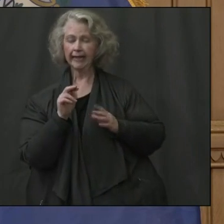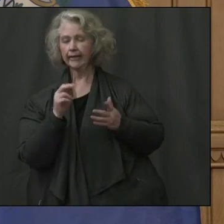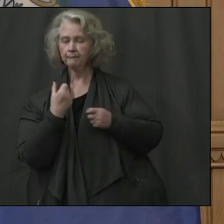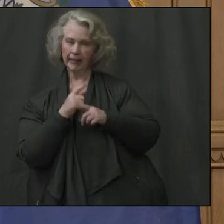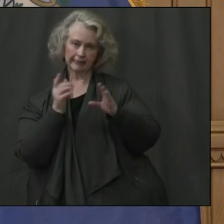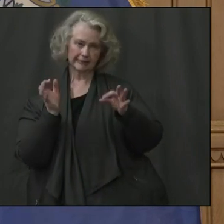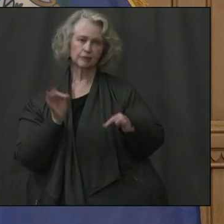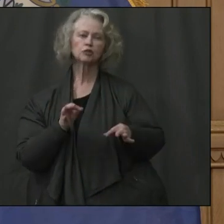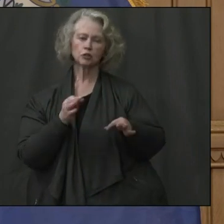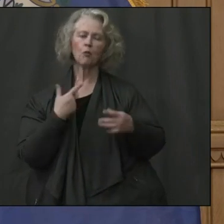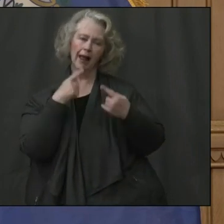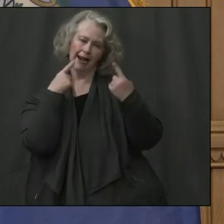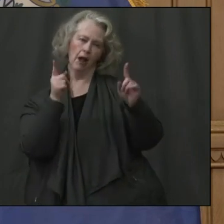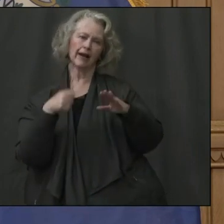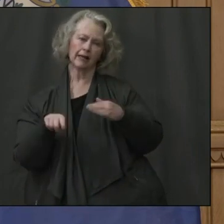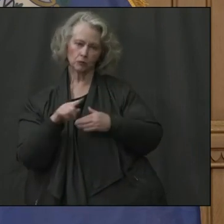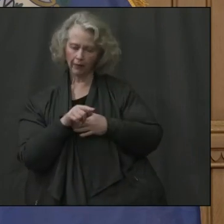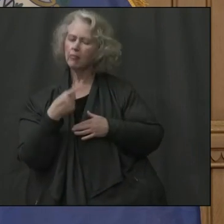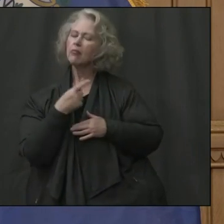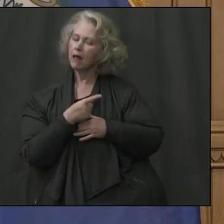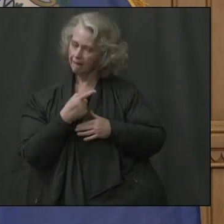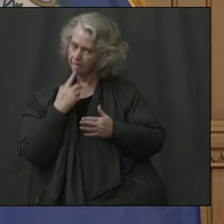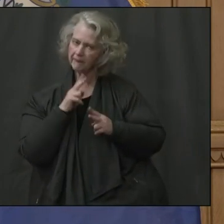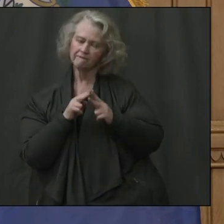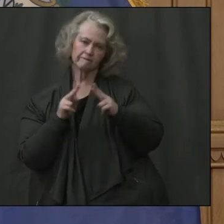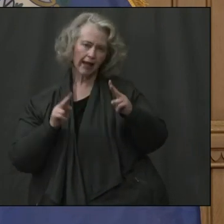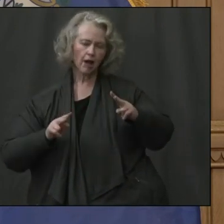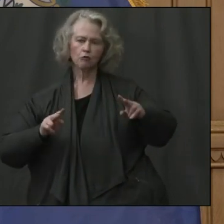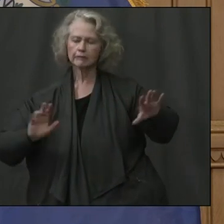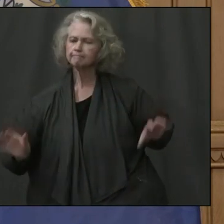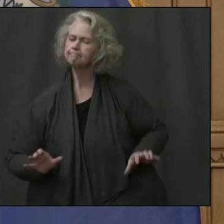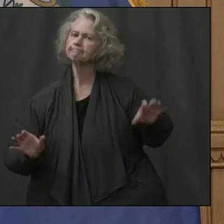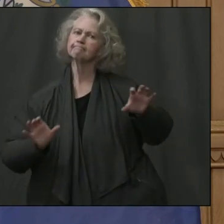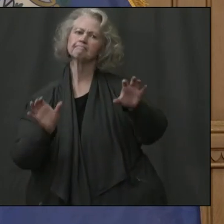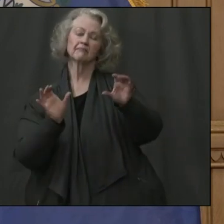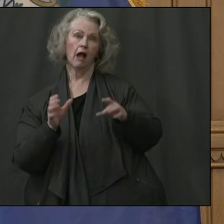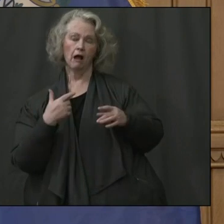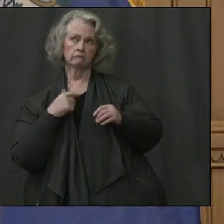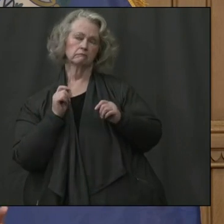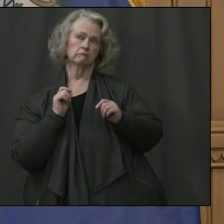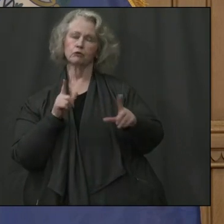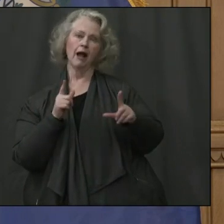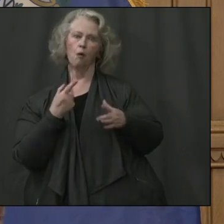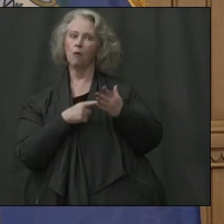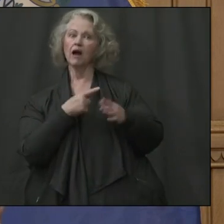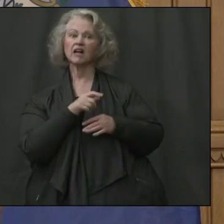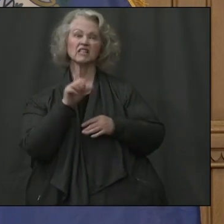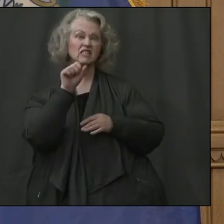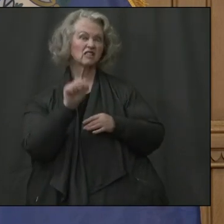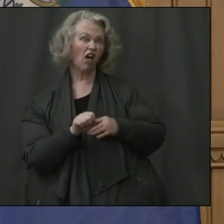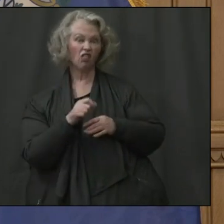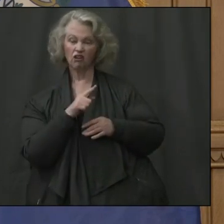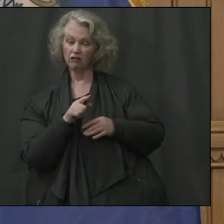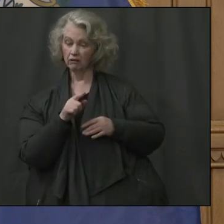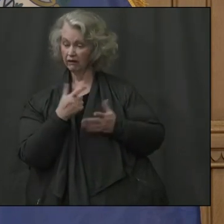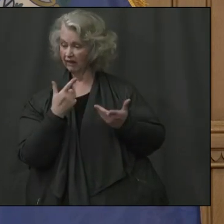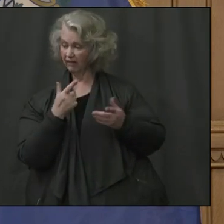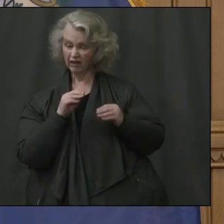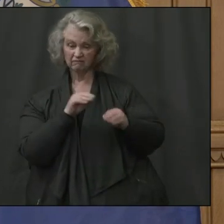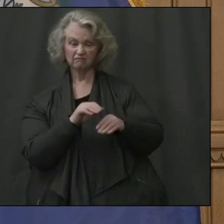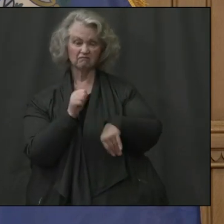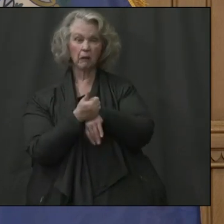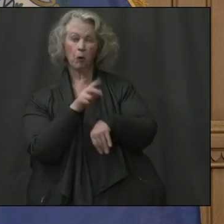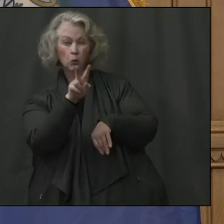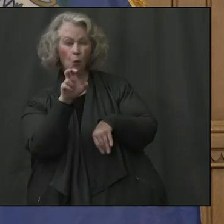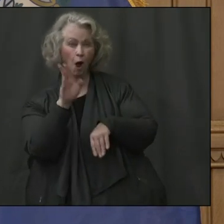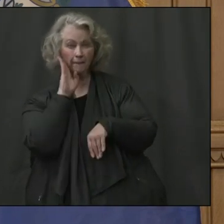week. And they've been good. They've been proactive on this. It was amazing what they did at Southern. They got those 200 beds in there in like four or five hours.